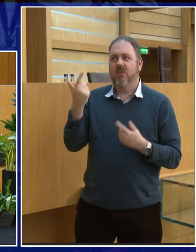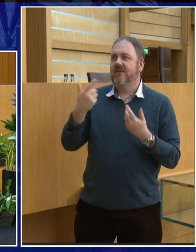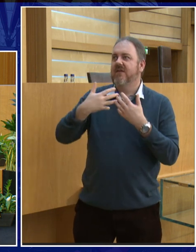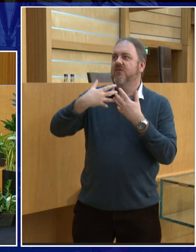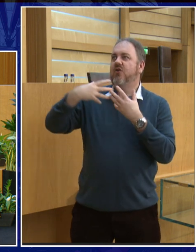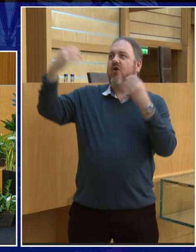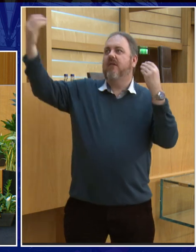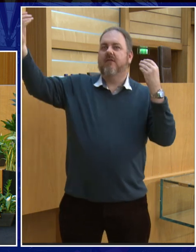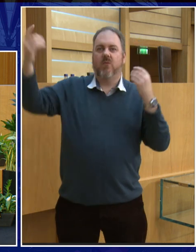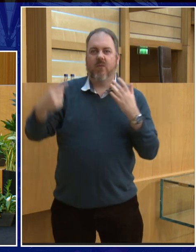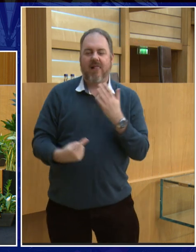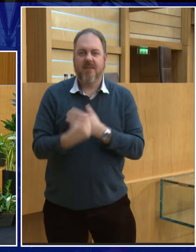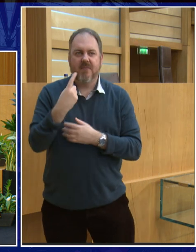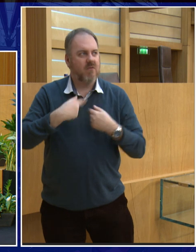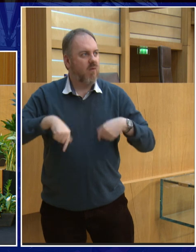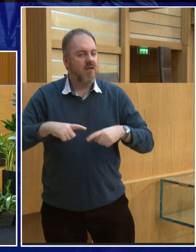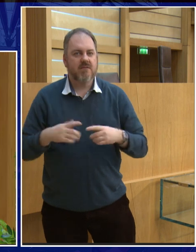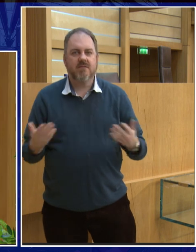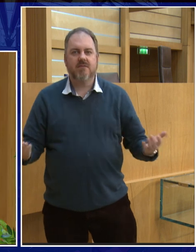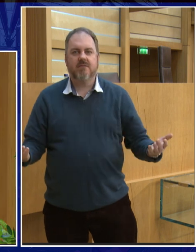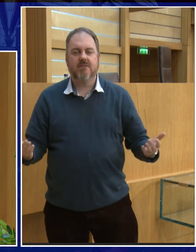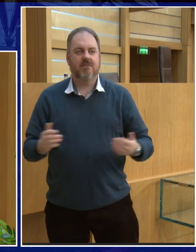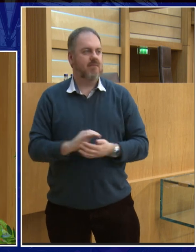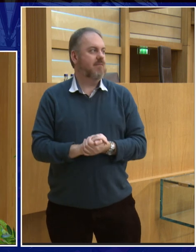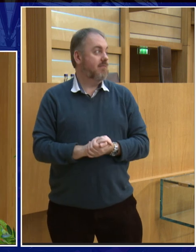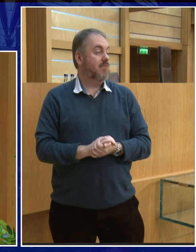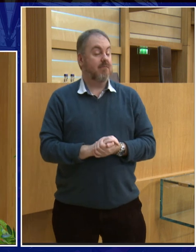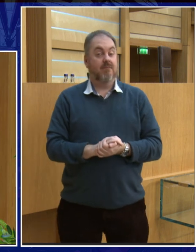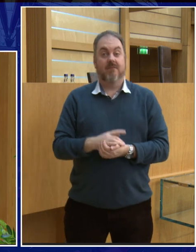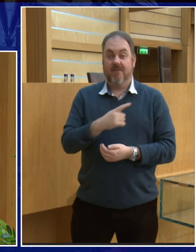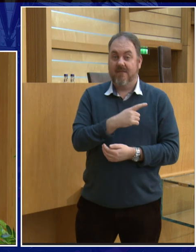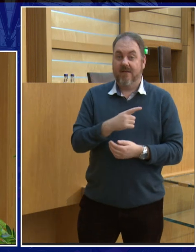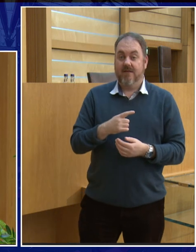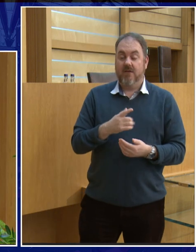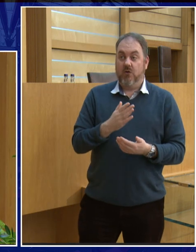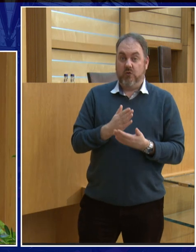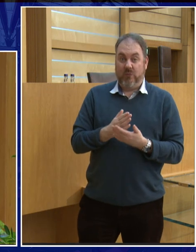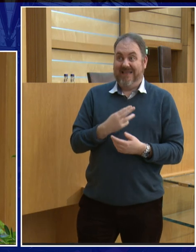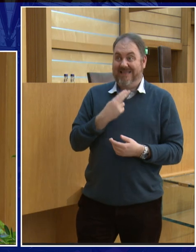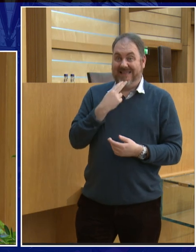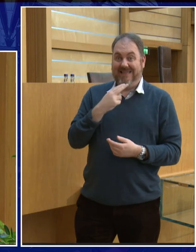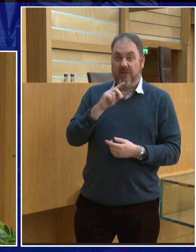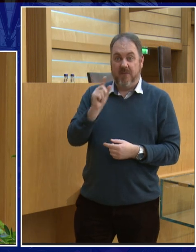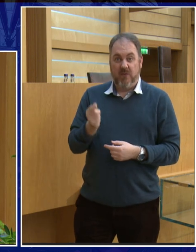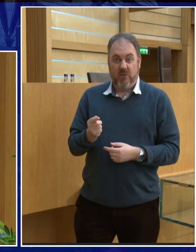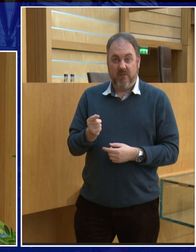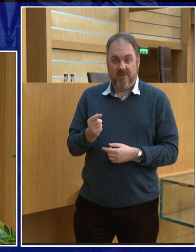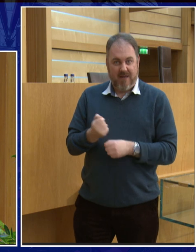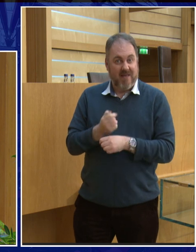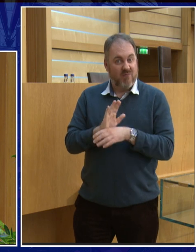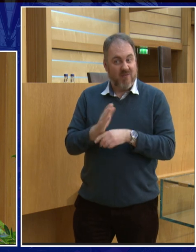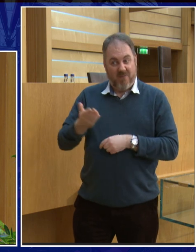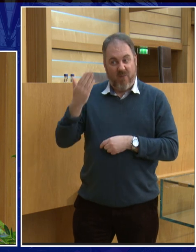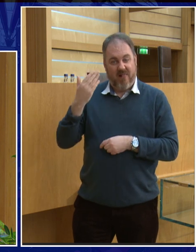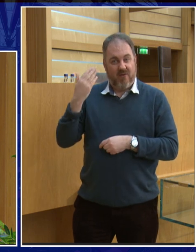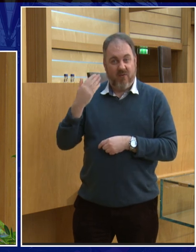completely well see it's a very interesting question and a few years ago I made a documentary called Do We Really Need the Moon? and the answer is yes we need the moon